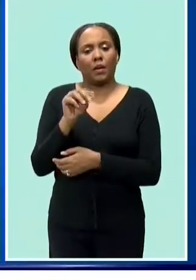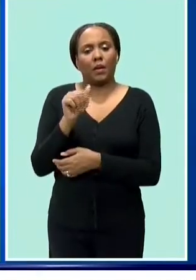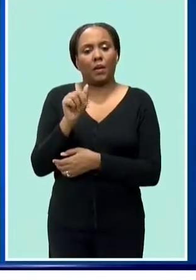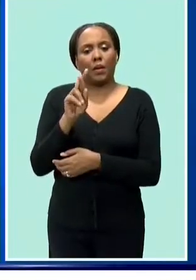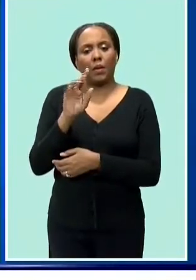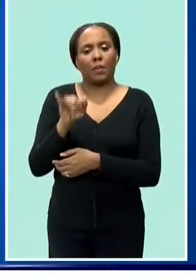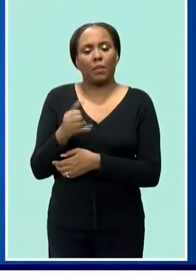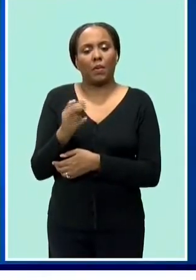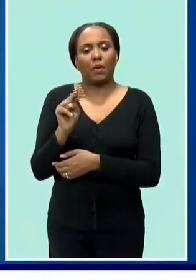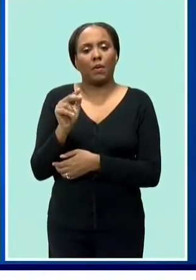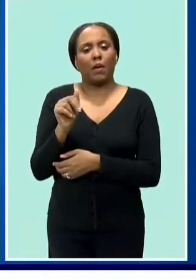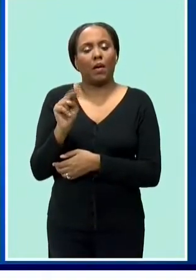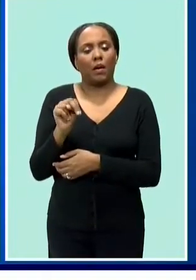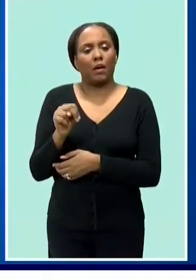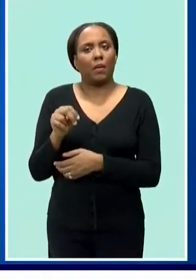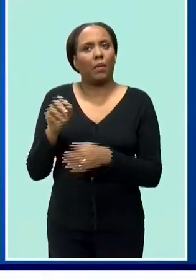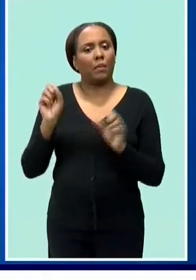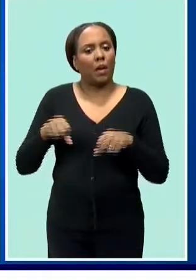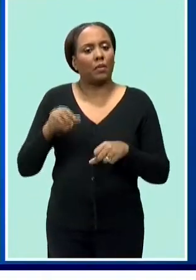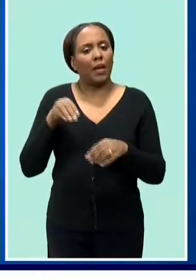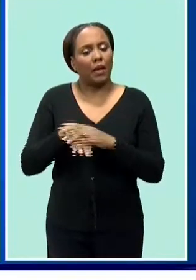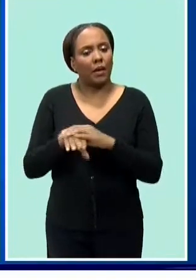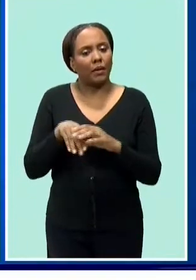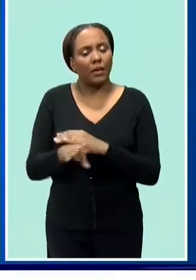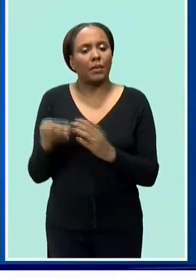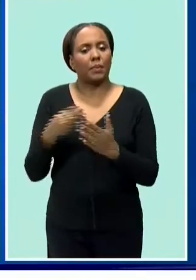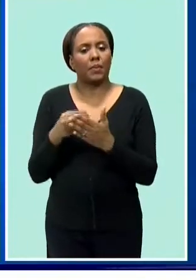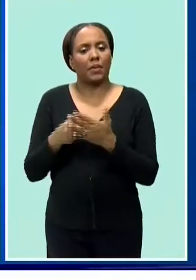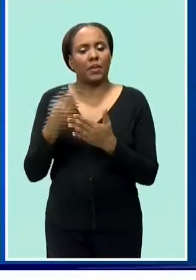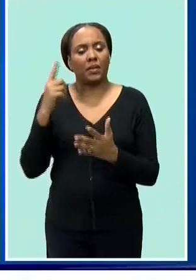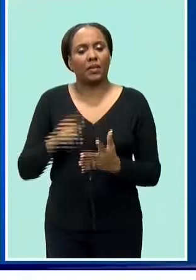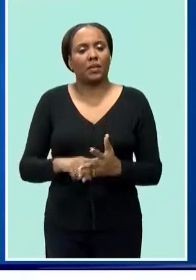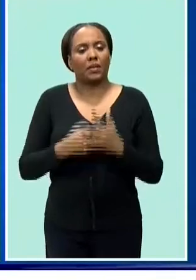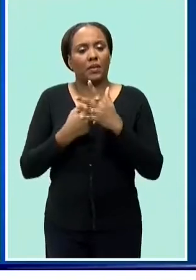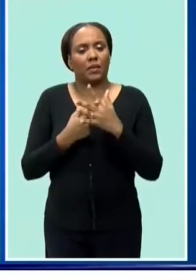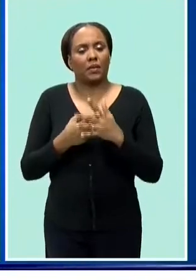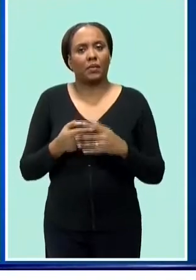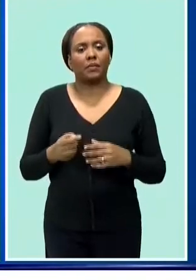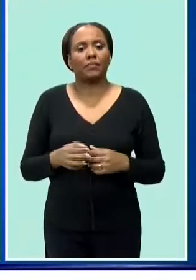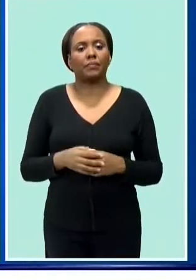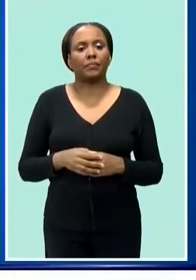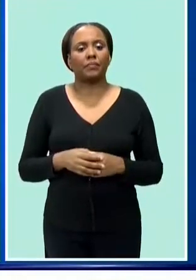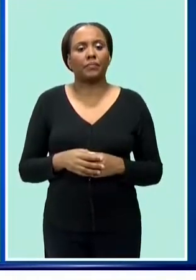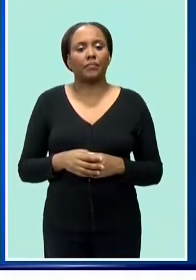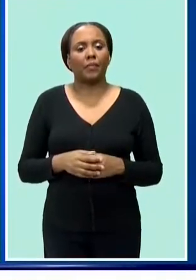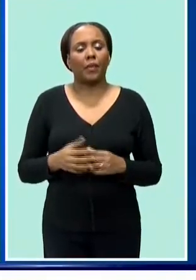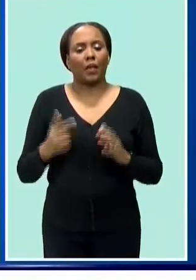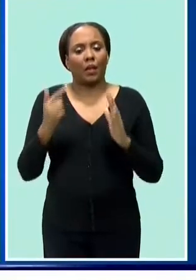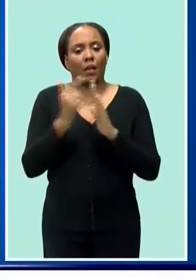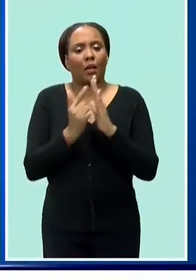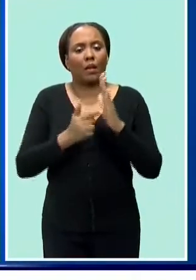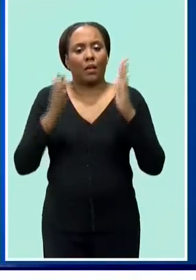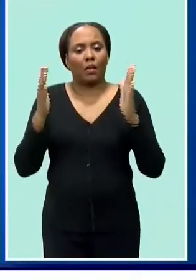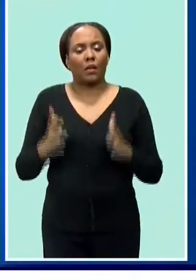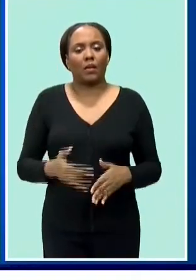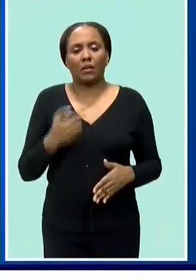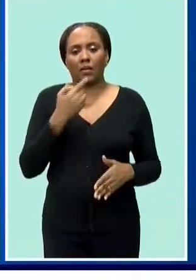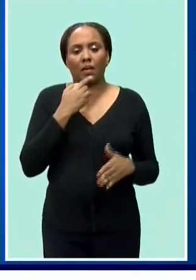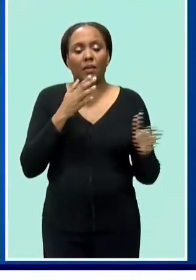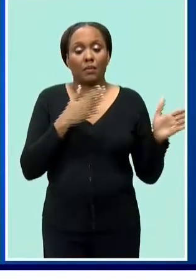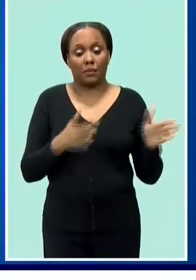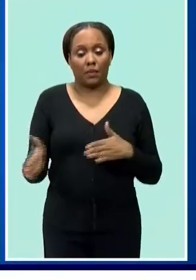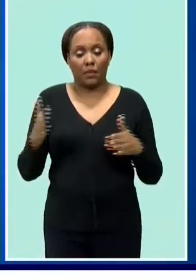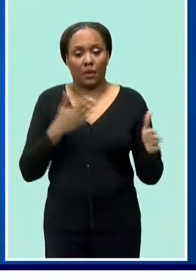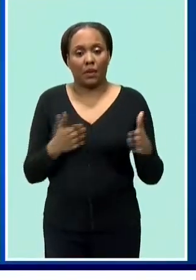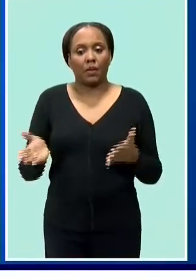to start up their enterprises and during the people's business program on cbc tv 8 attorney at law douglas trotman revealed that plans were on the